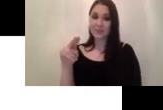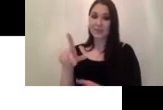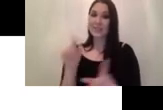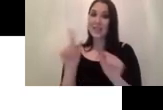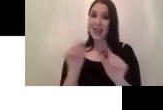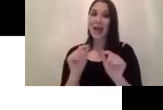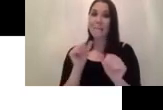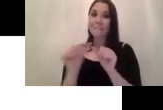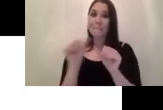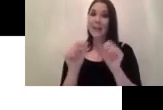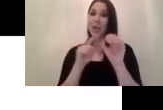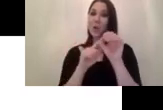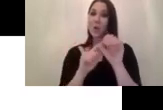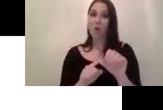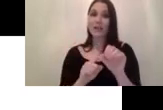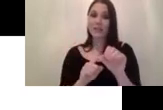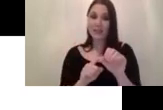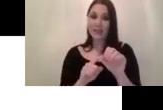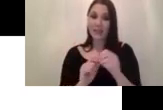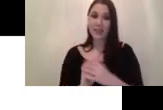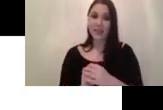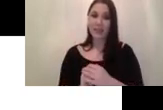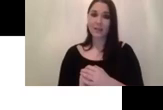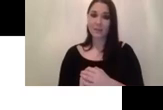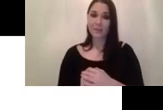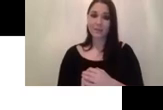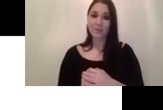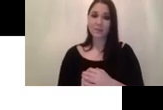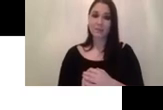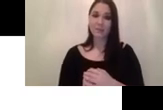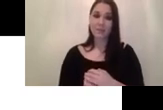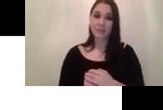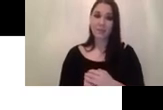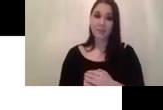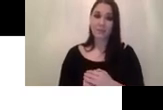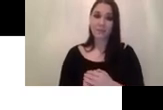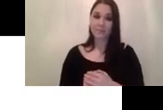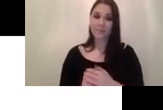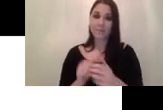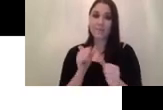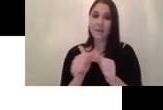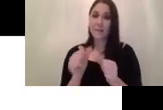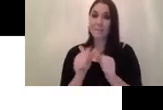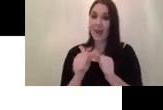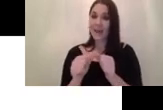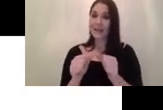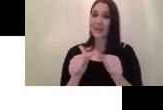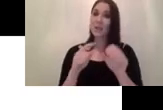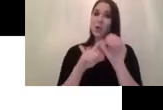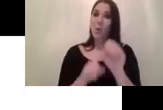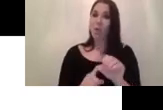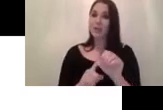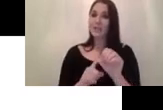quality um proposals for the latest stage there's a better chance for the model to learn a better quality bonding boxes